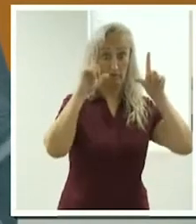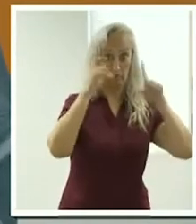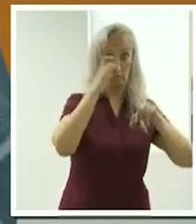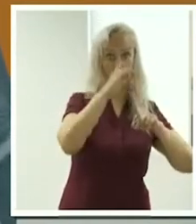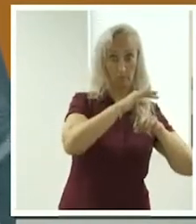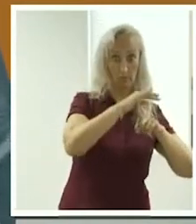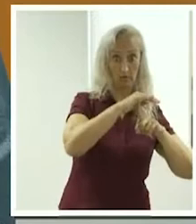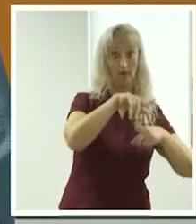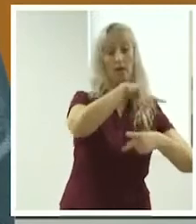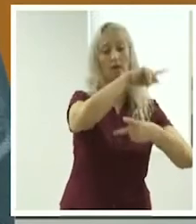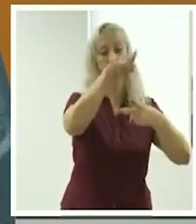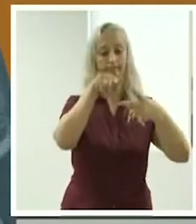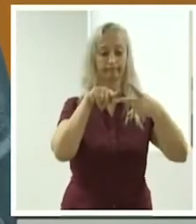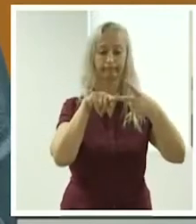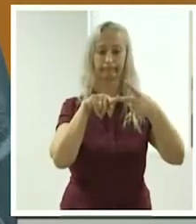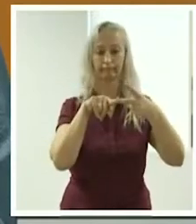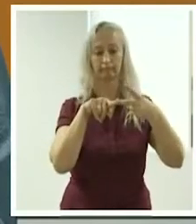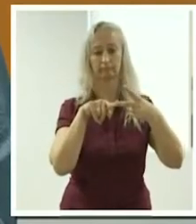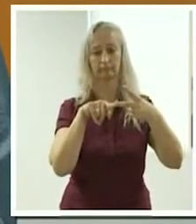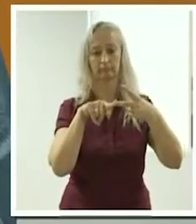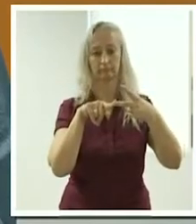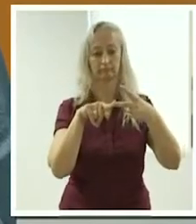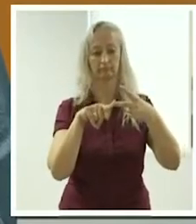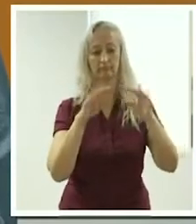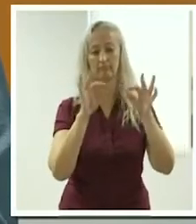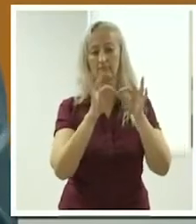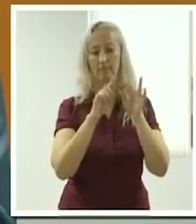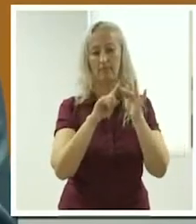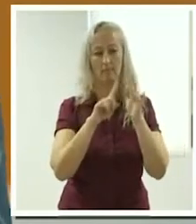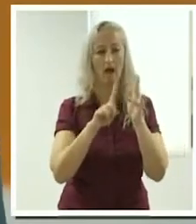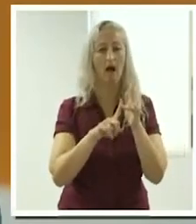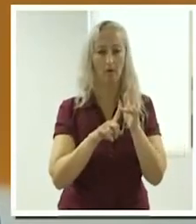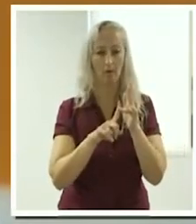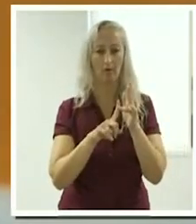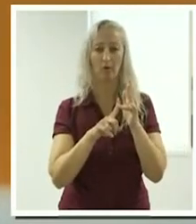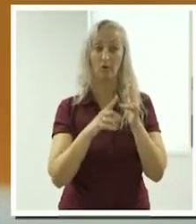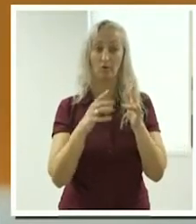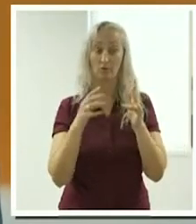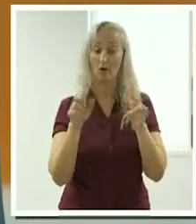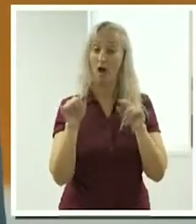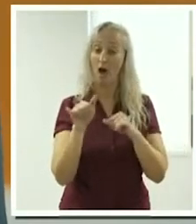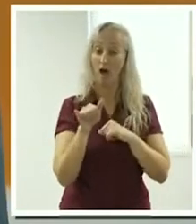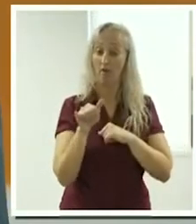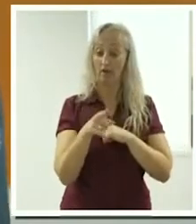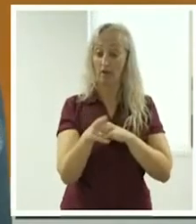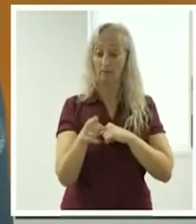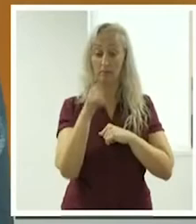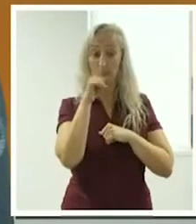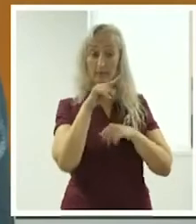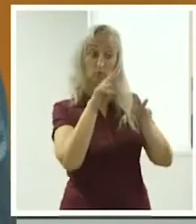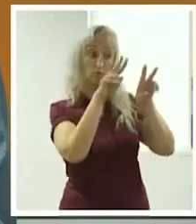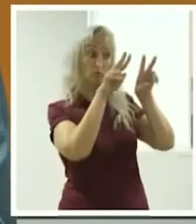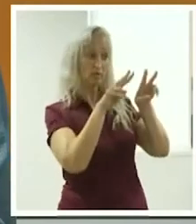people are reading about you is either going to be welcoming for them or